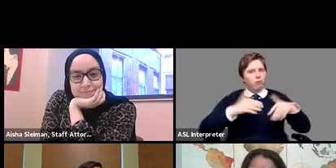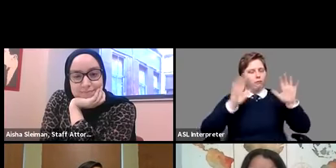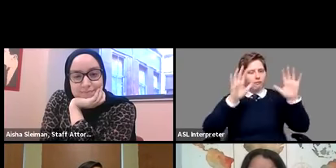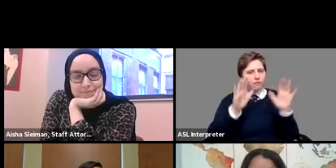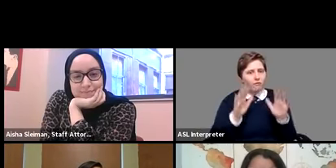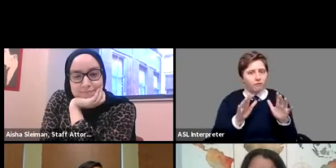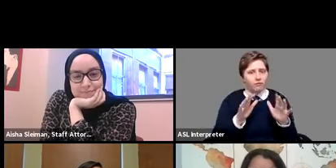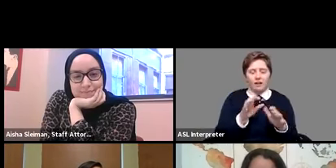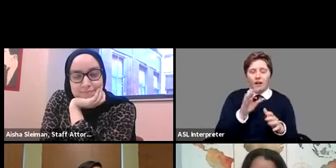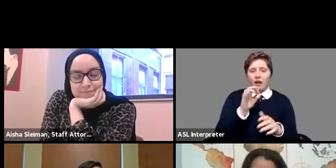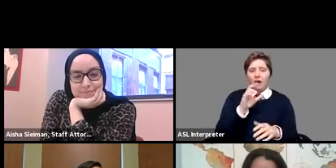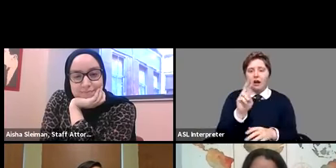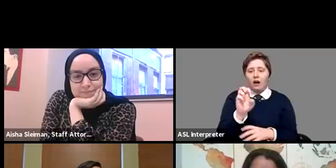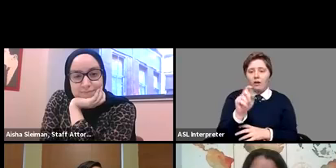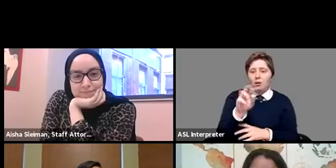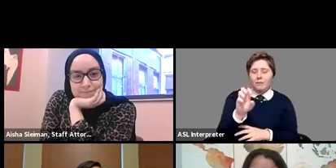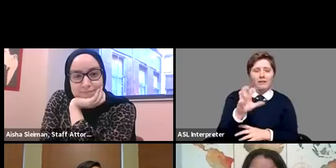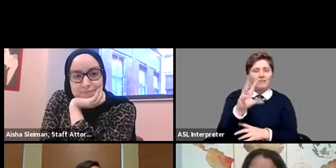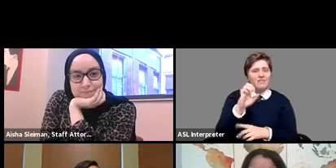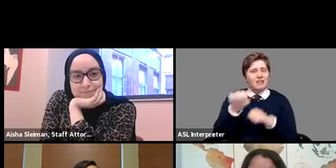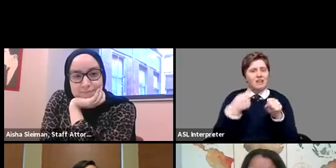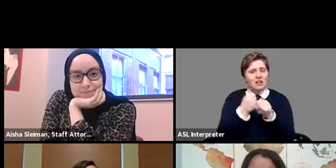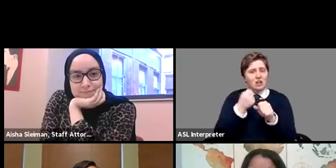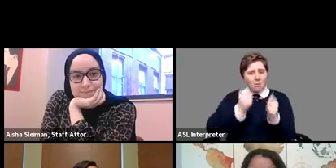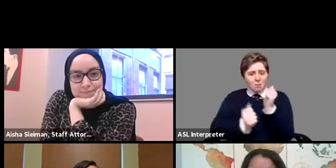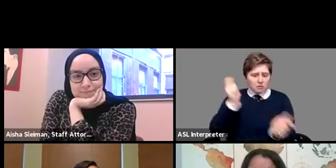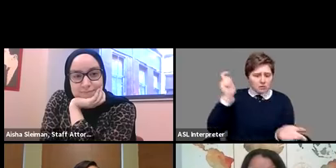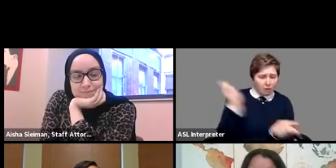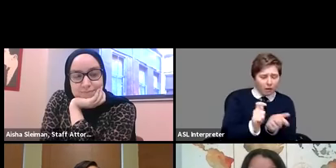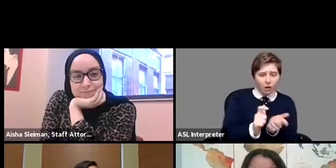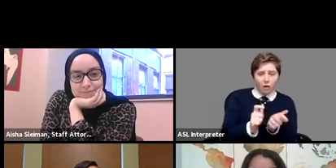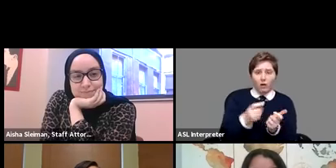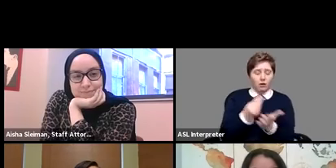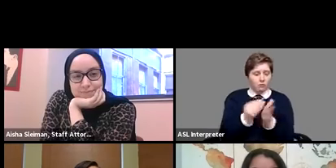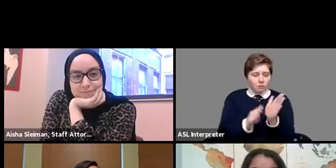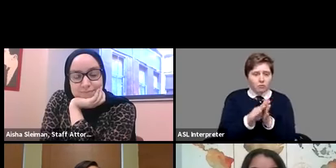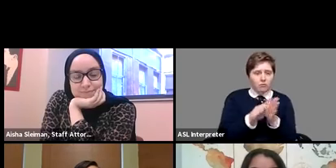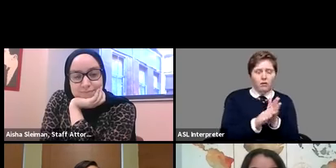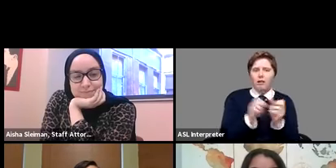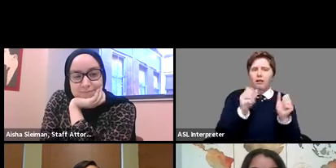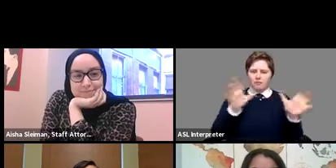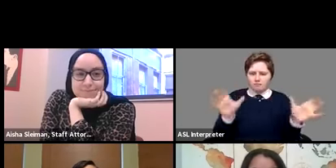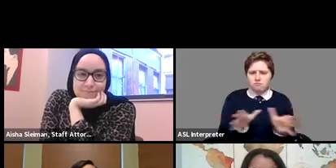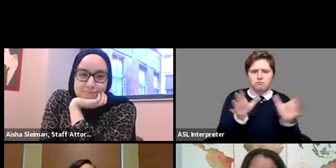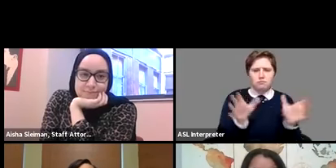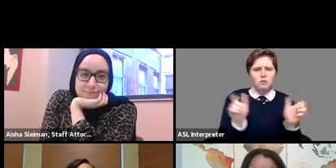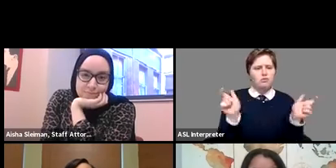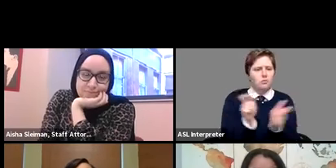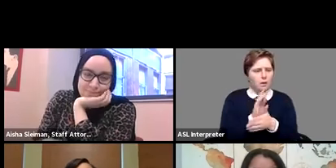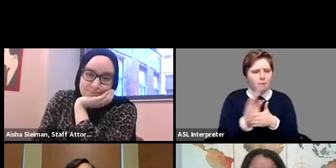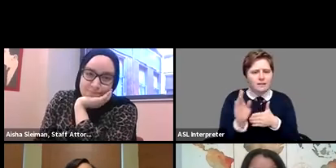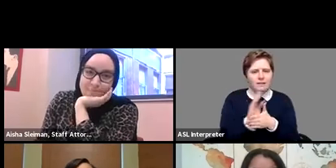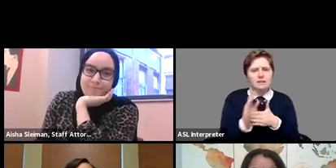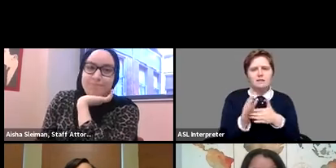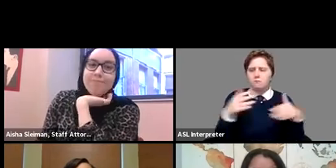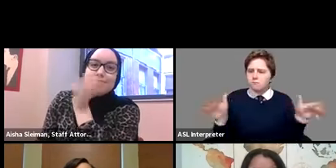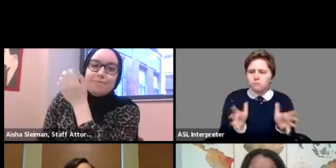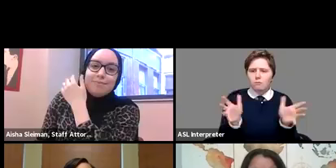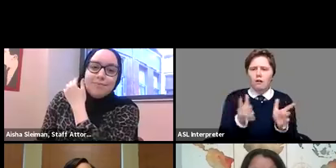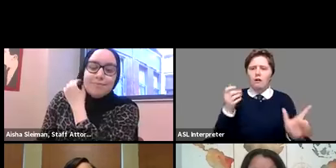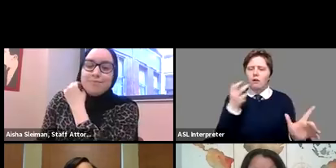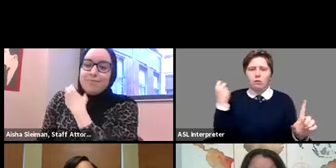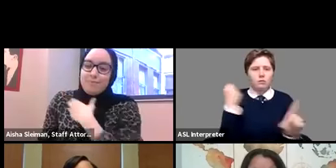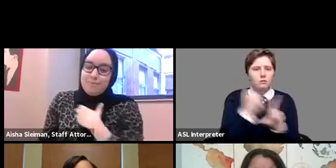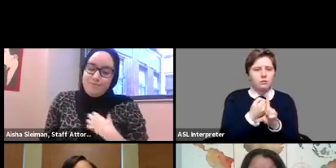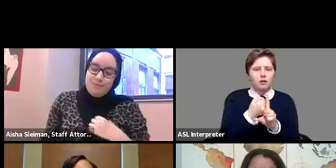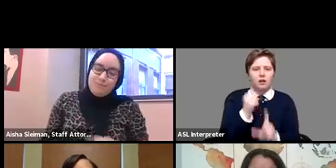50-year low wage growth was strong there was record optimism among small businesses until covid19